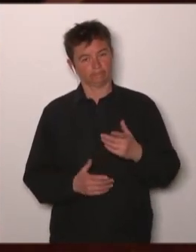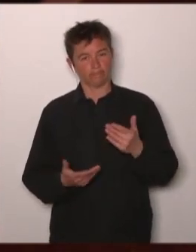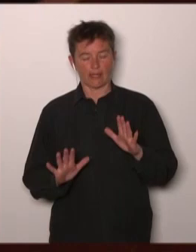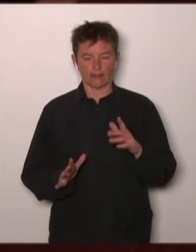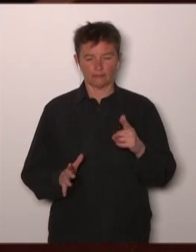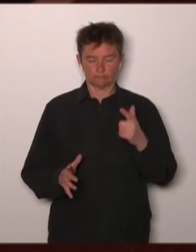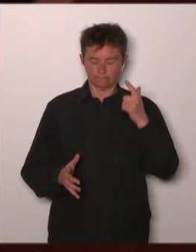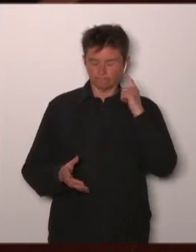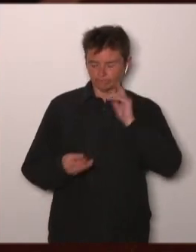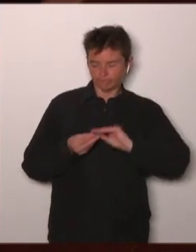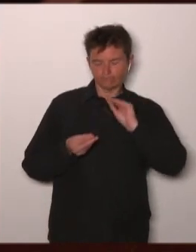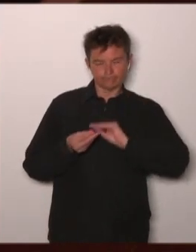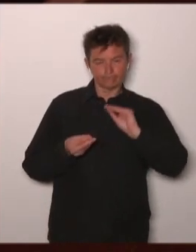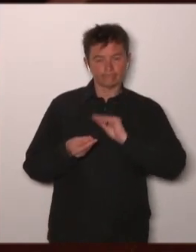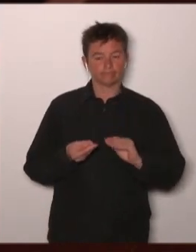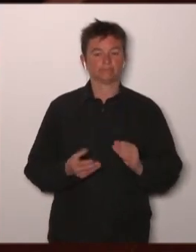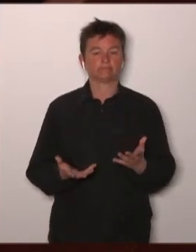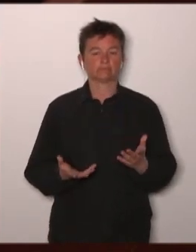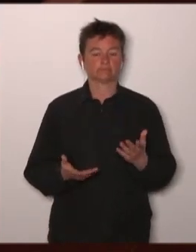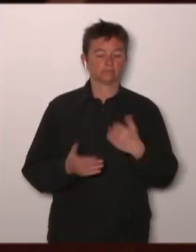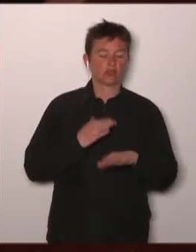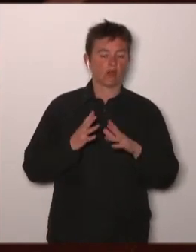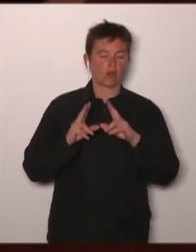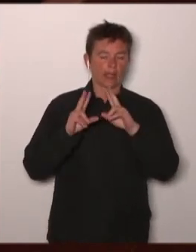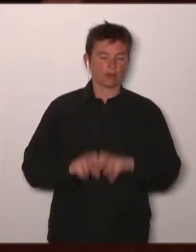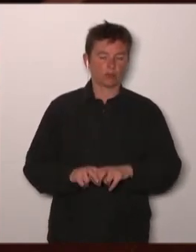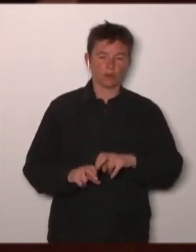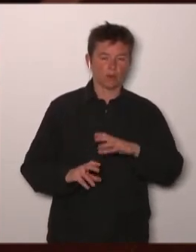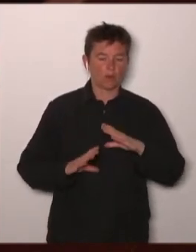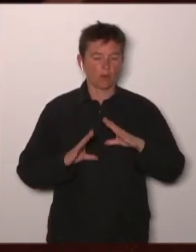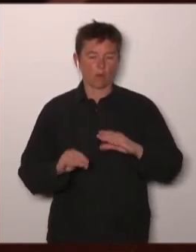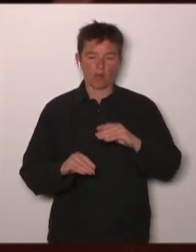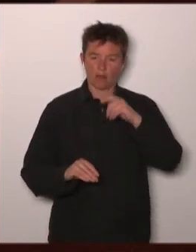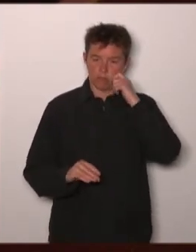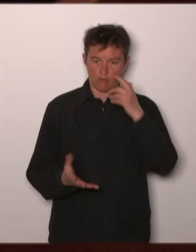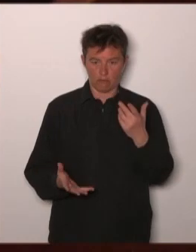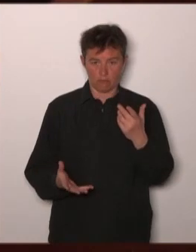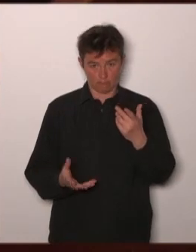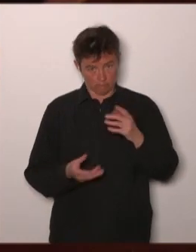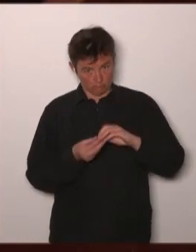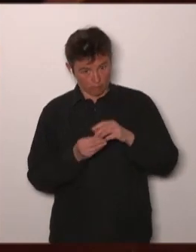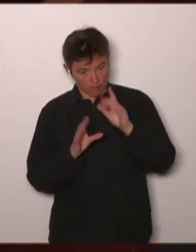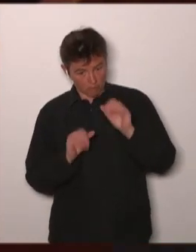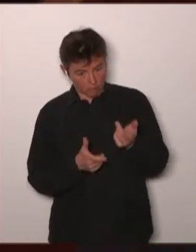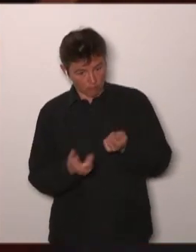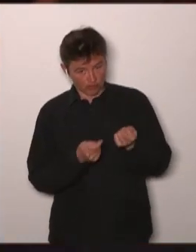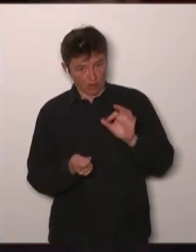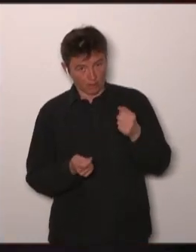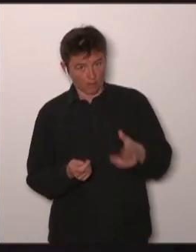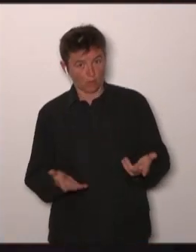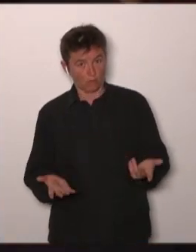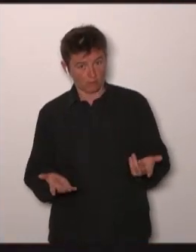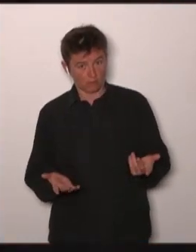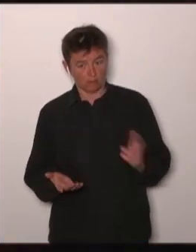the clinical studies is it an issue that you can address through such place to meet through